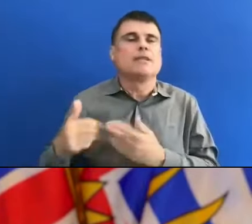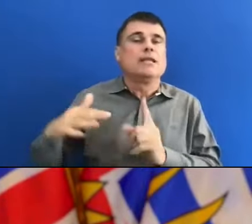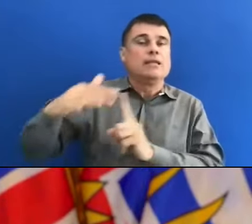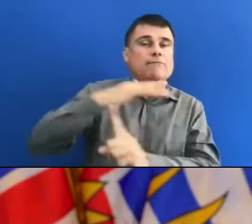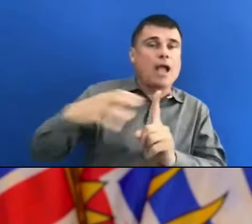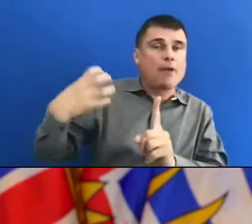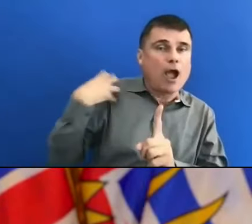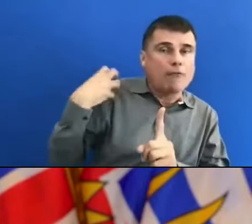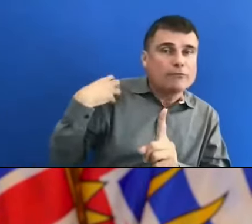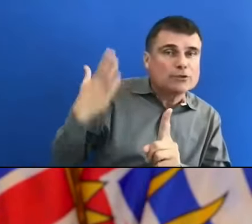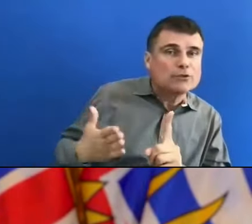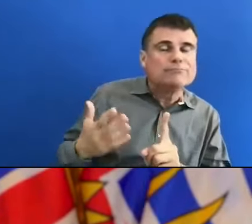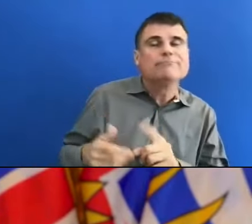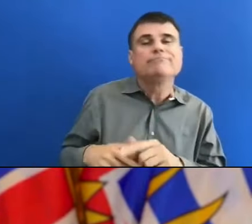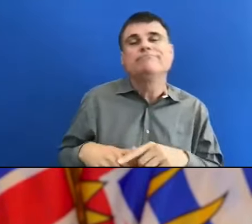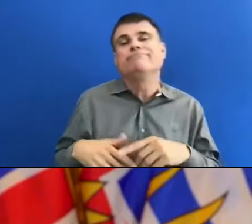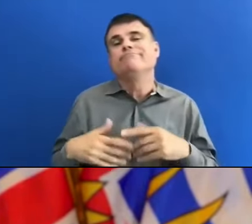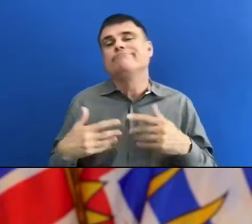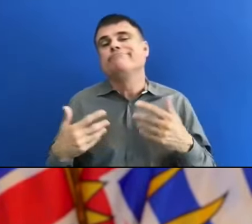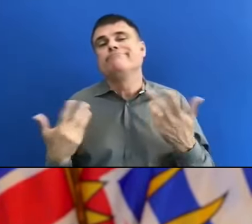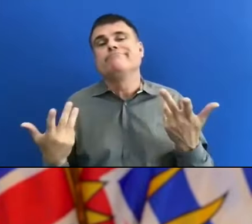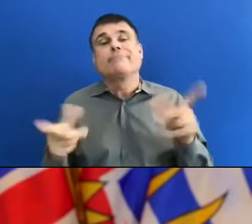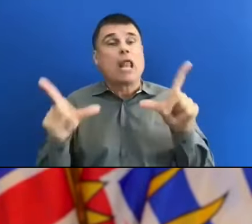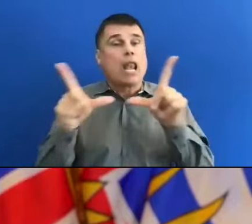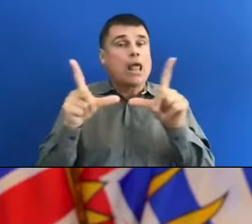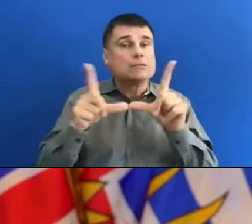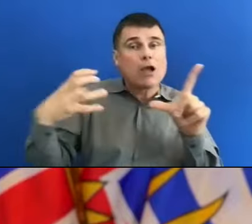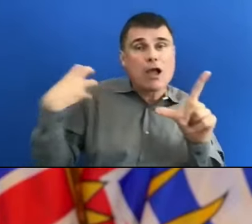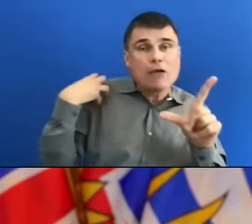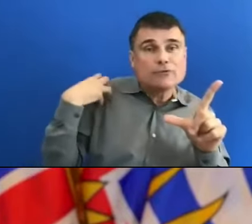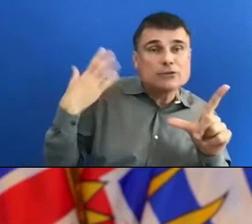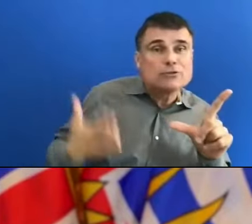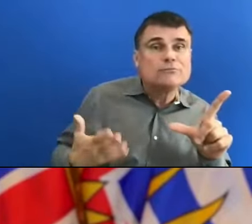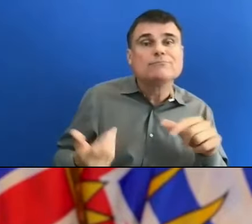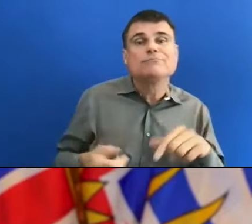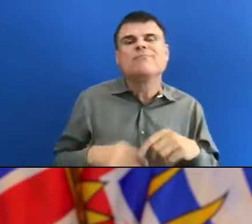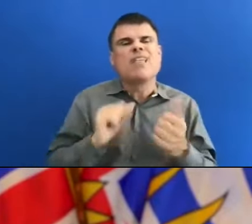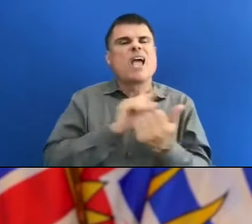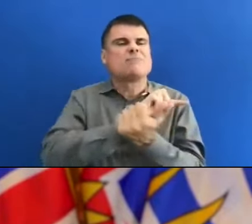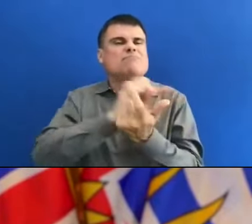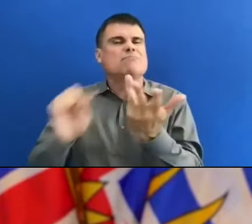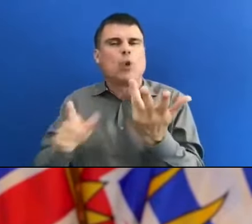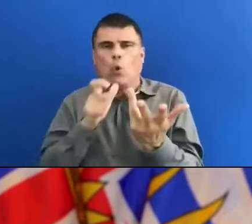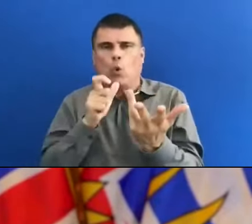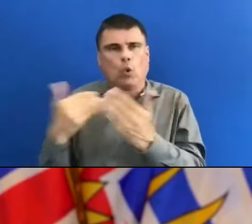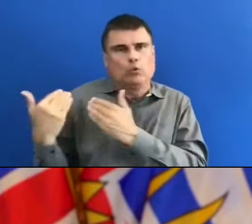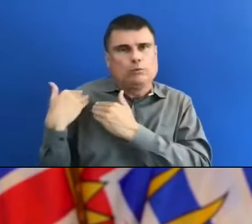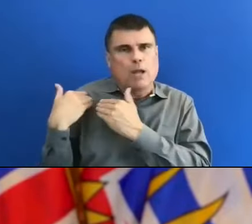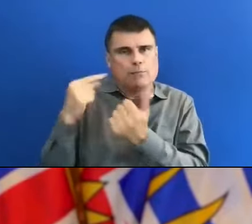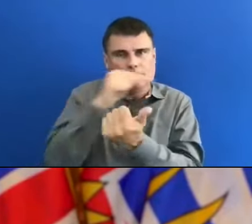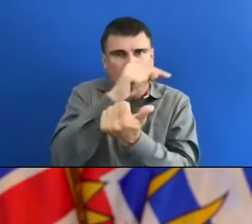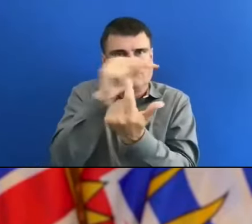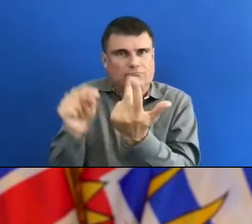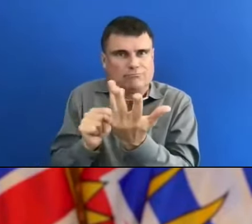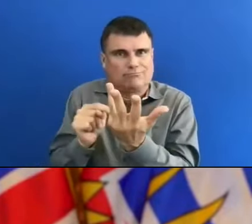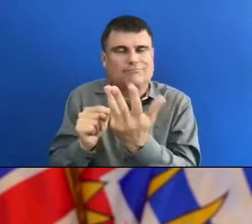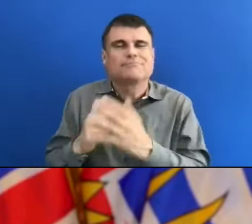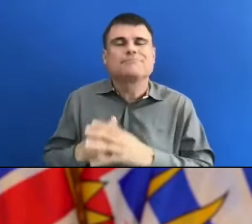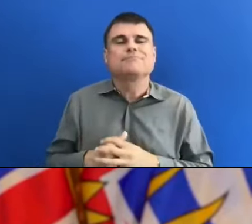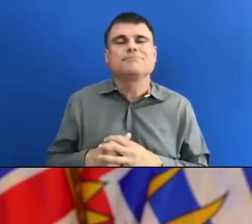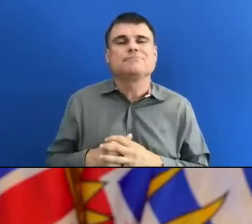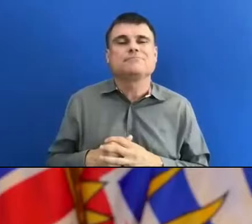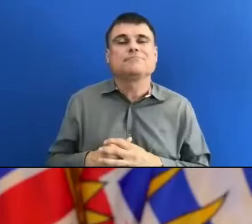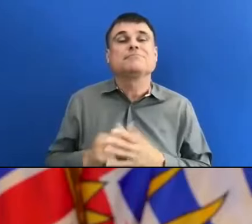are from the licensing branch as well. So we have now some processes in place. And yes, there are still